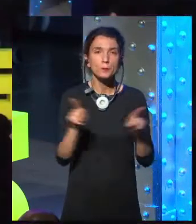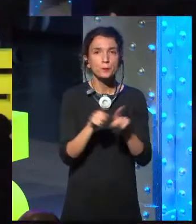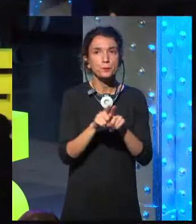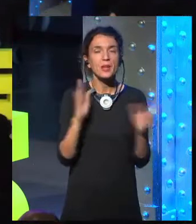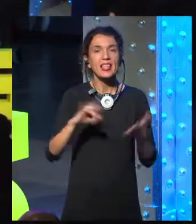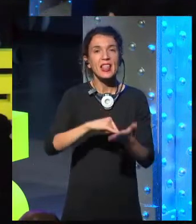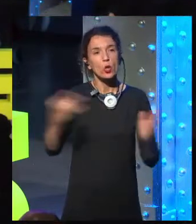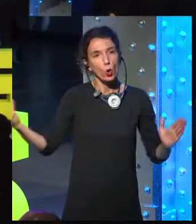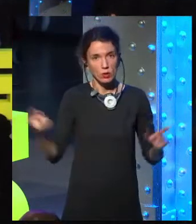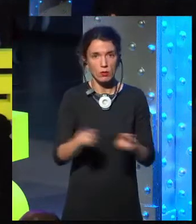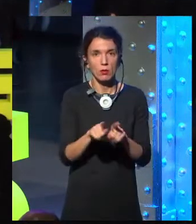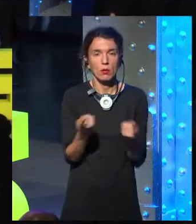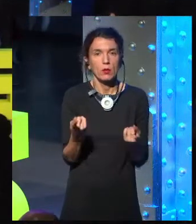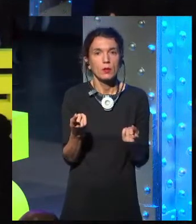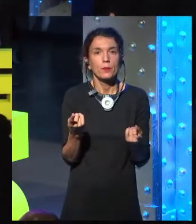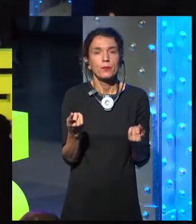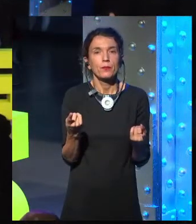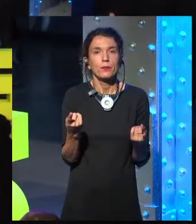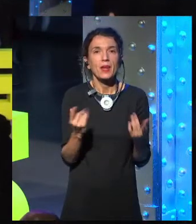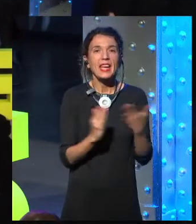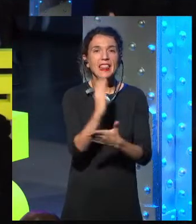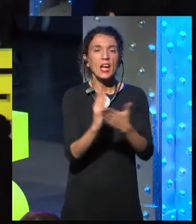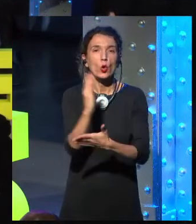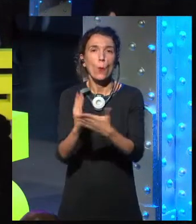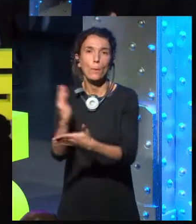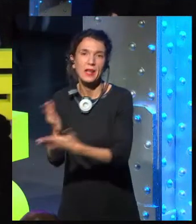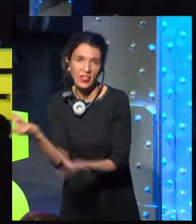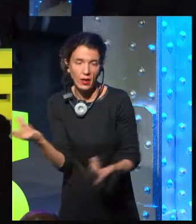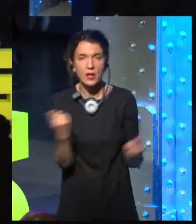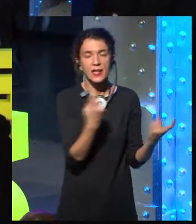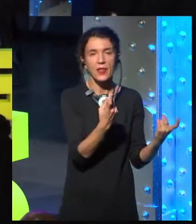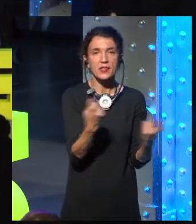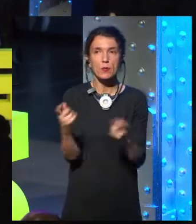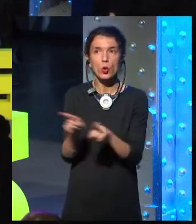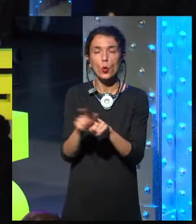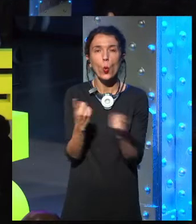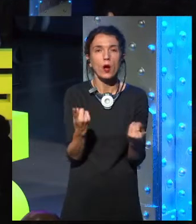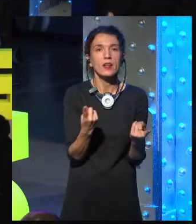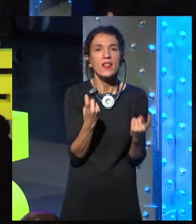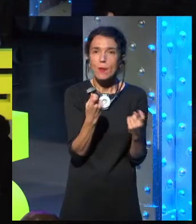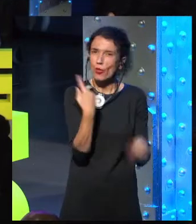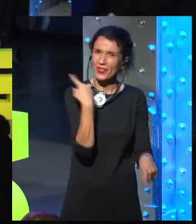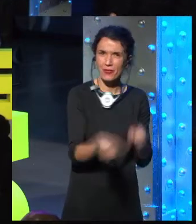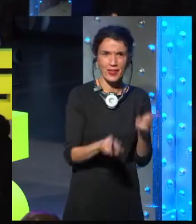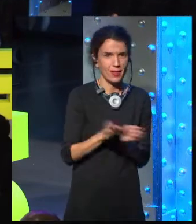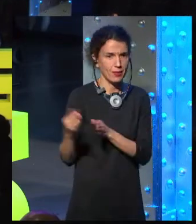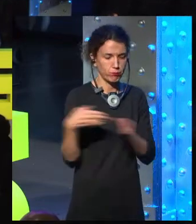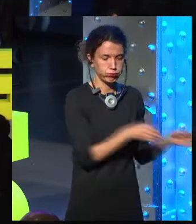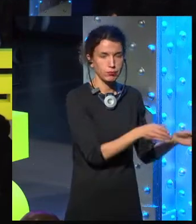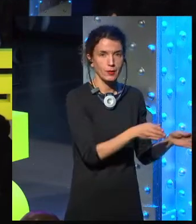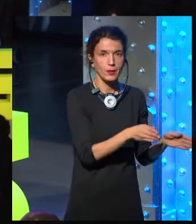security. We need the opposite. We need an era, instead of interruptive technology, a calm technology.